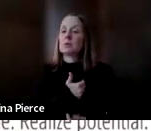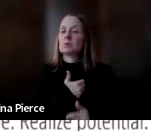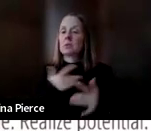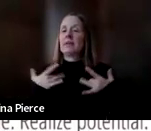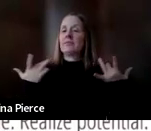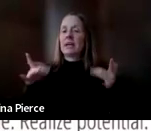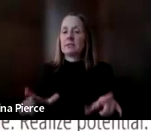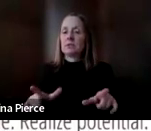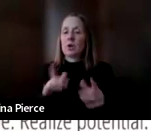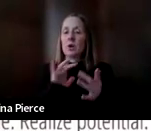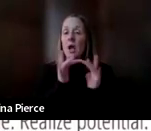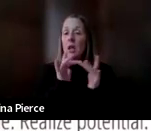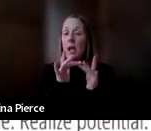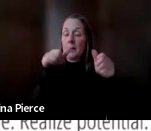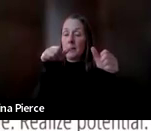.education.